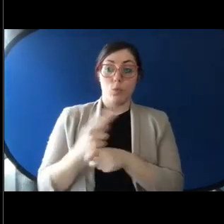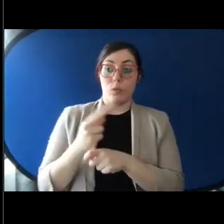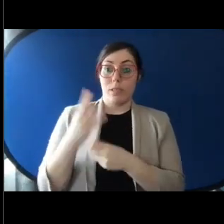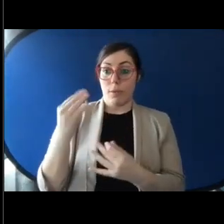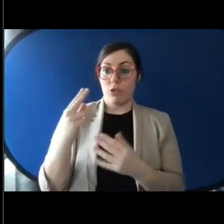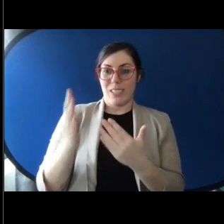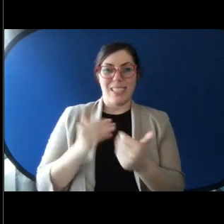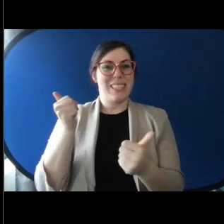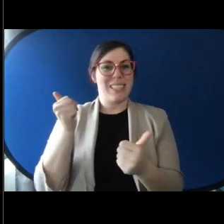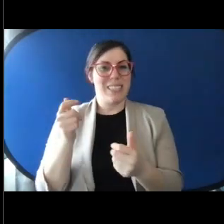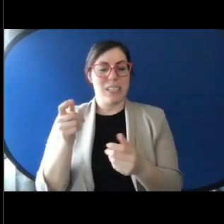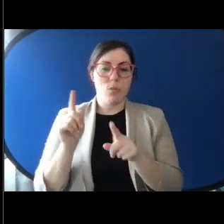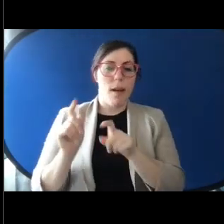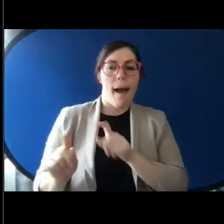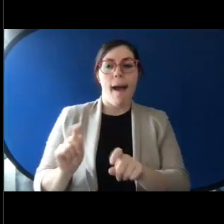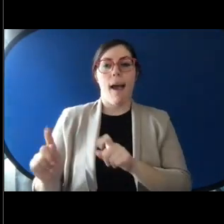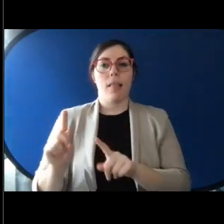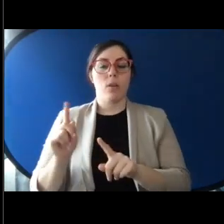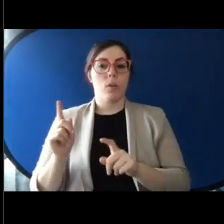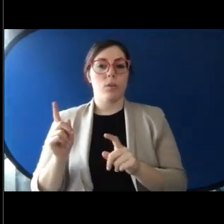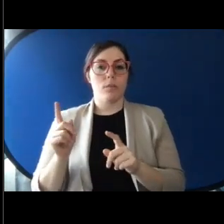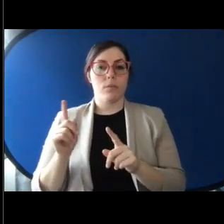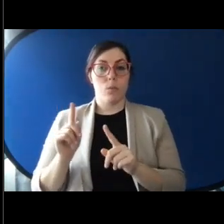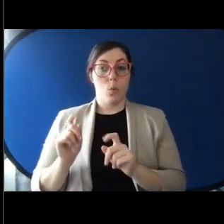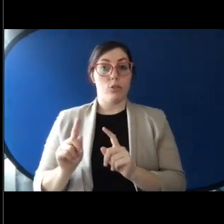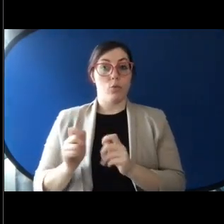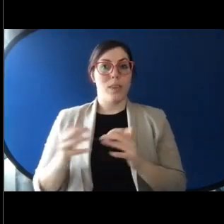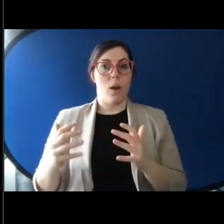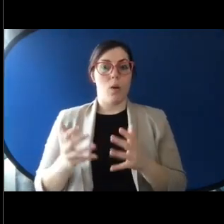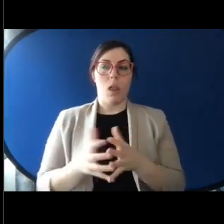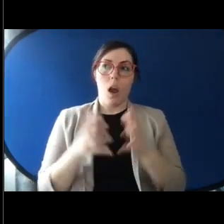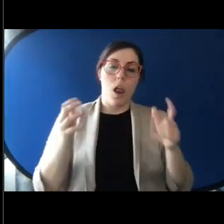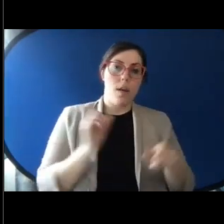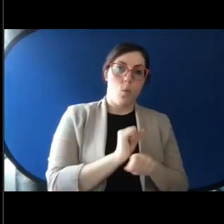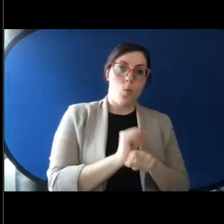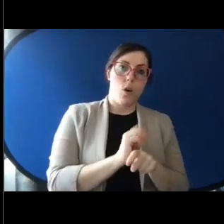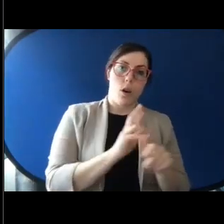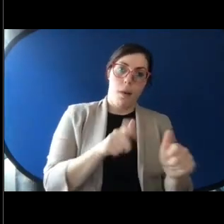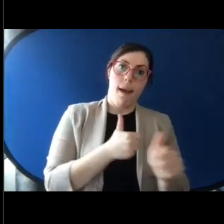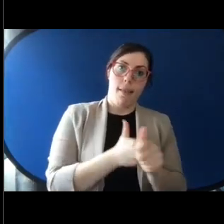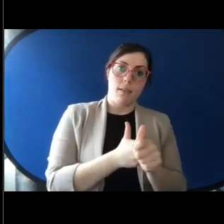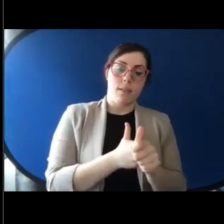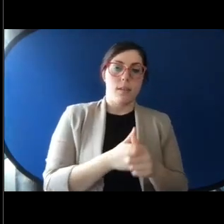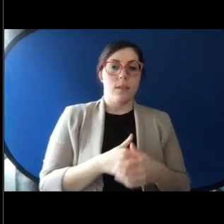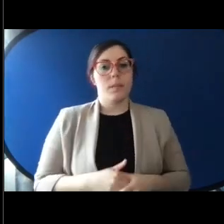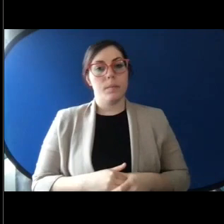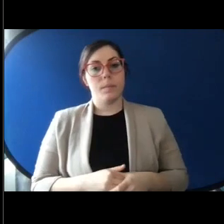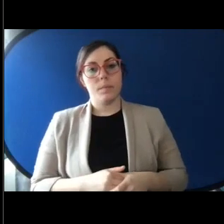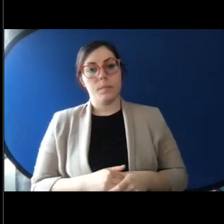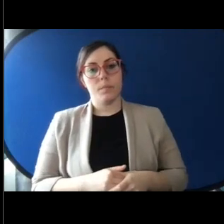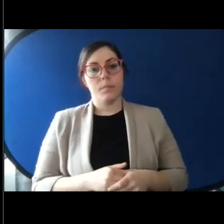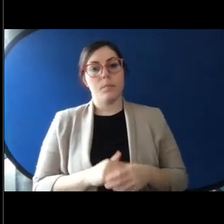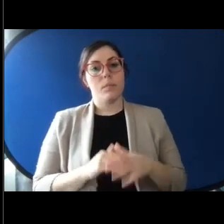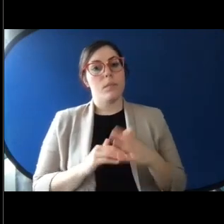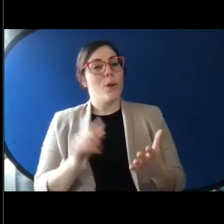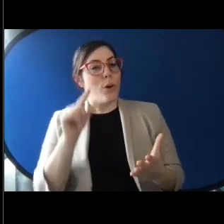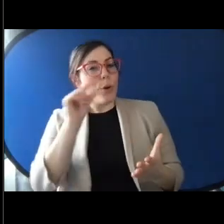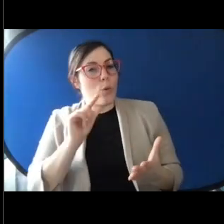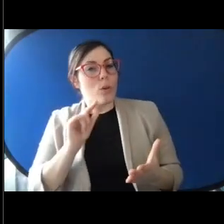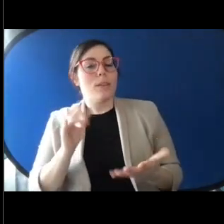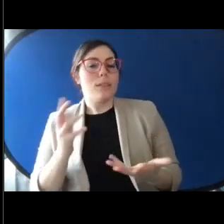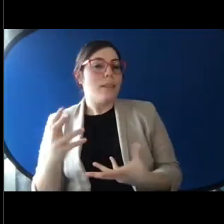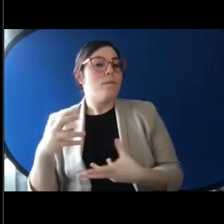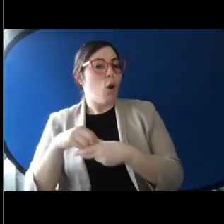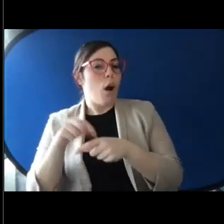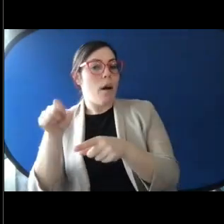be able to ask the questions of the data without having to do a lot of work. And I like to call it that Google is a part of this, the little itty bitty icon on